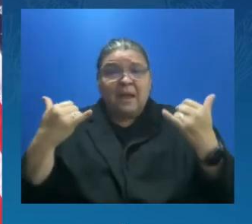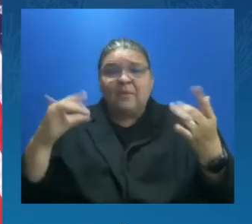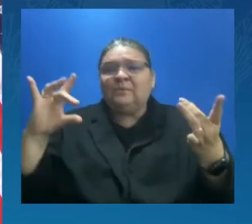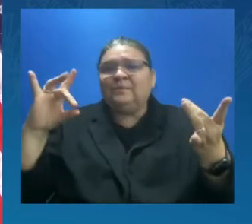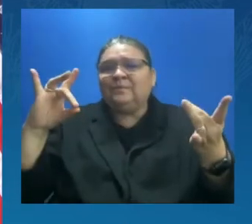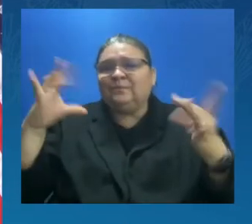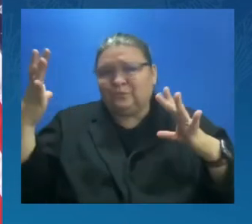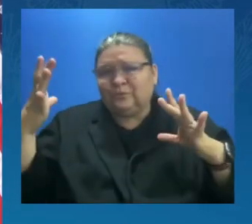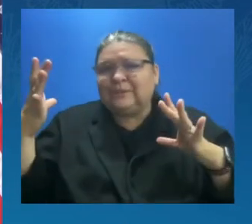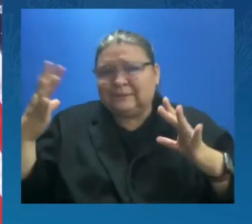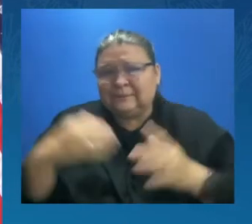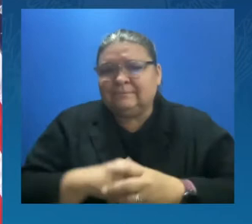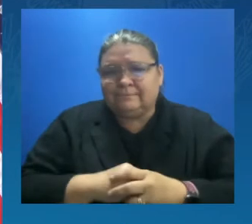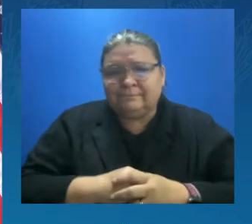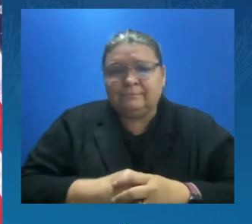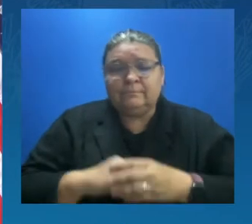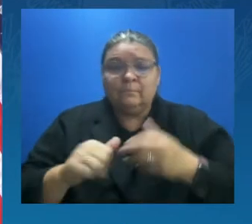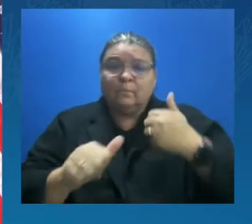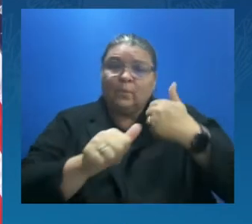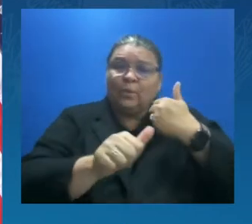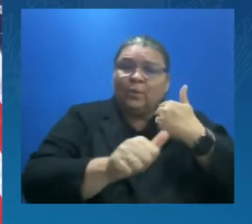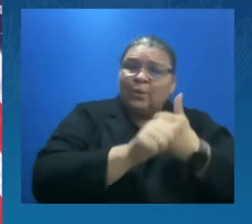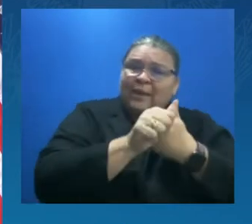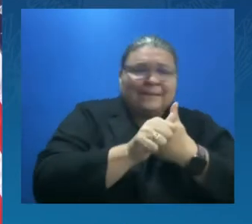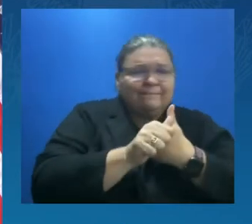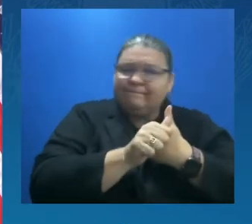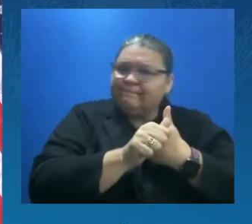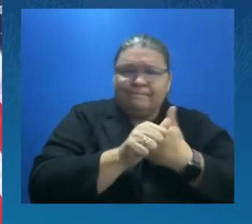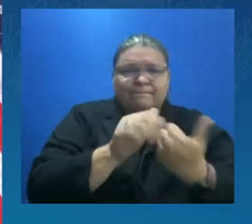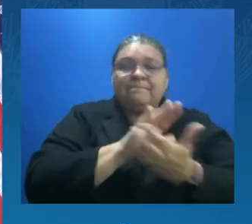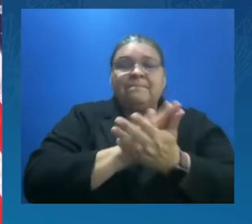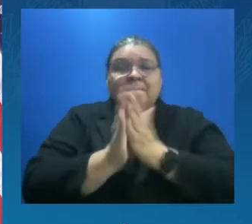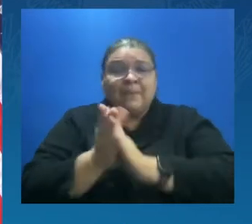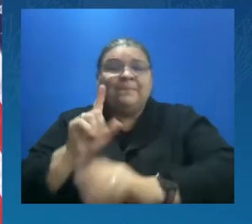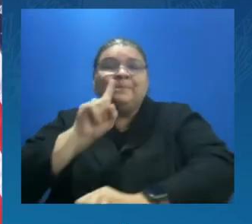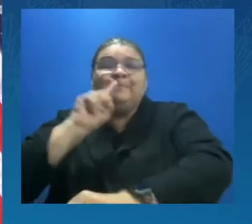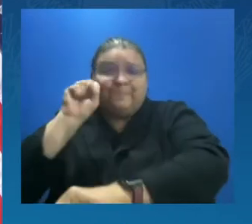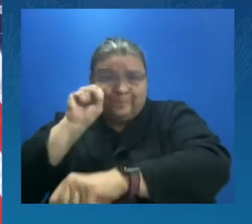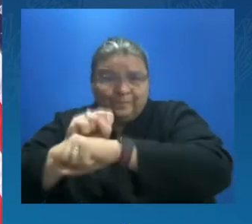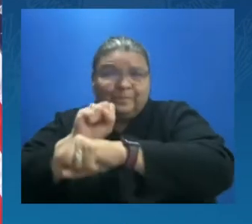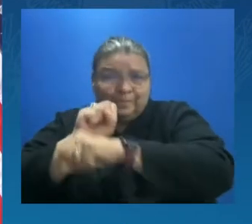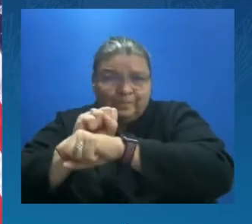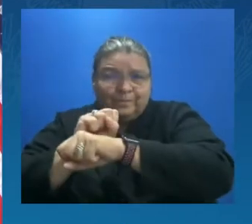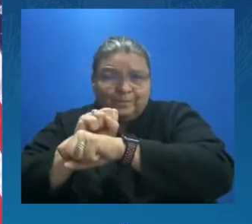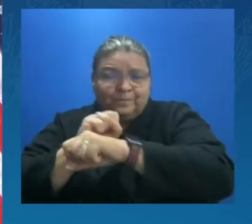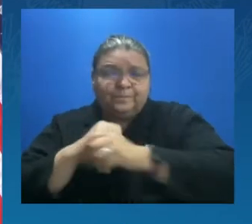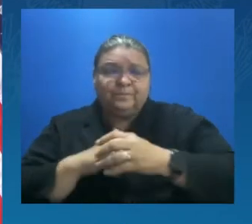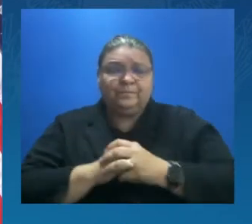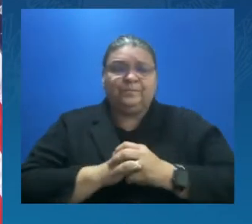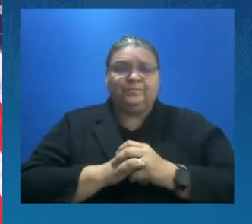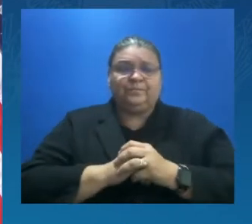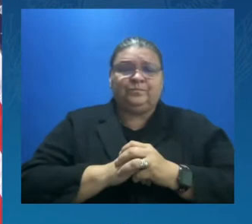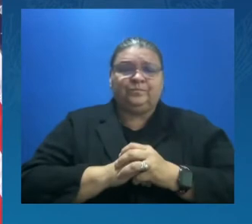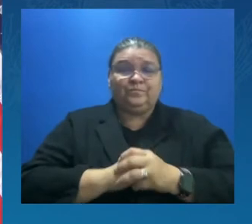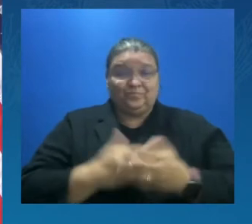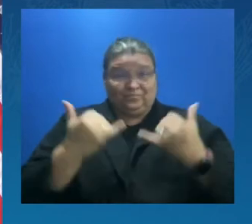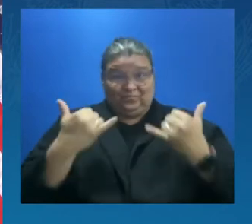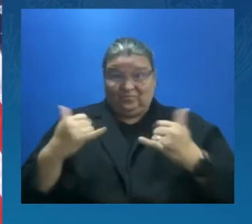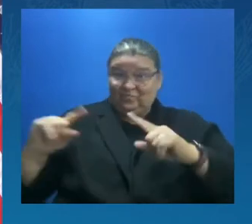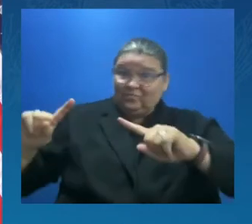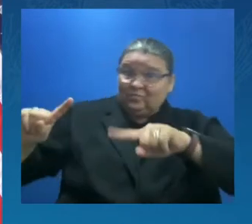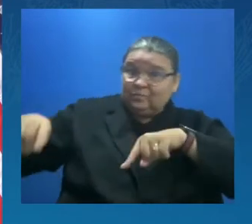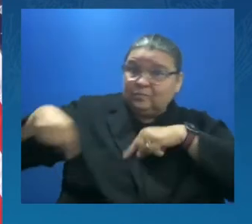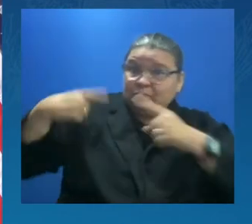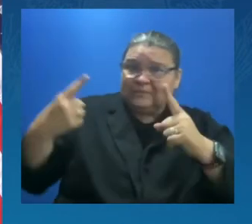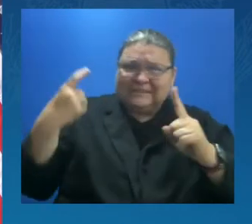now become a reality. In recent days, deadly floods have swept through Missouri